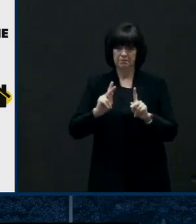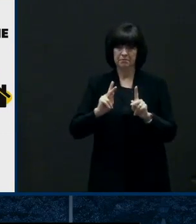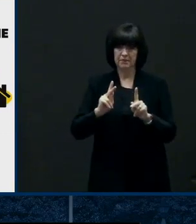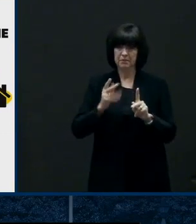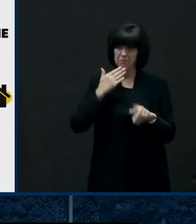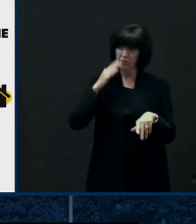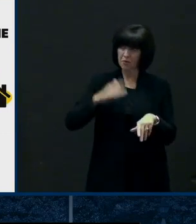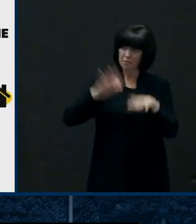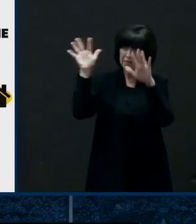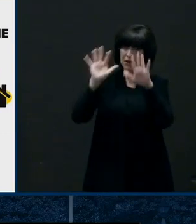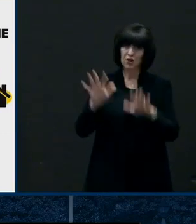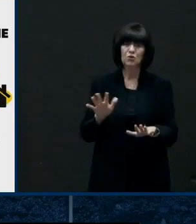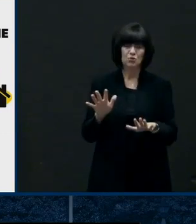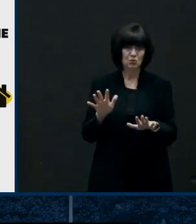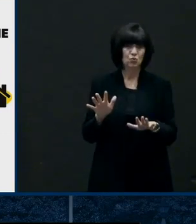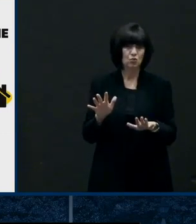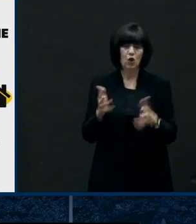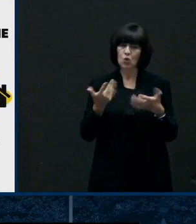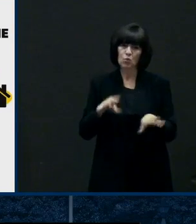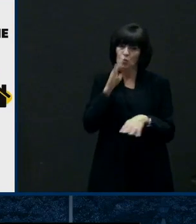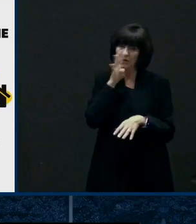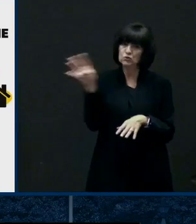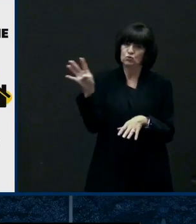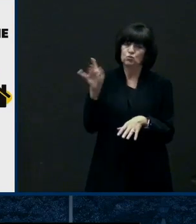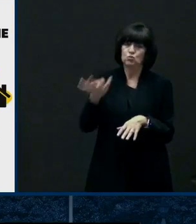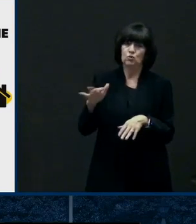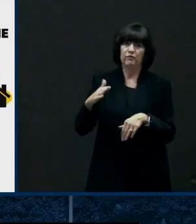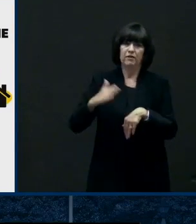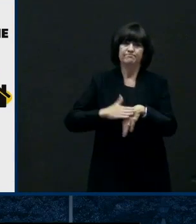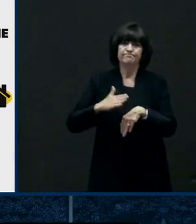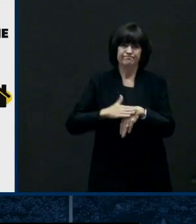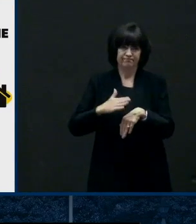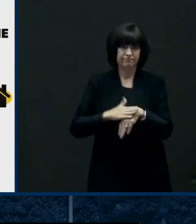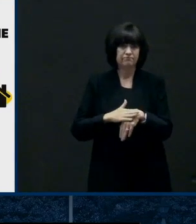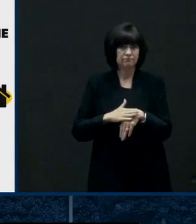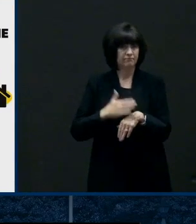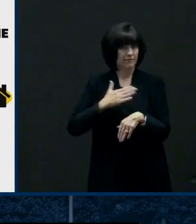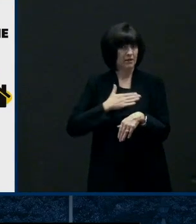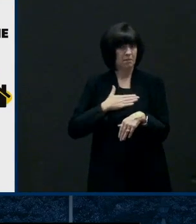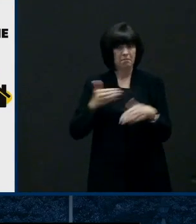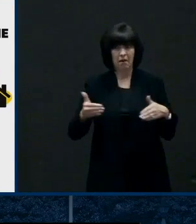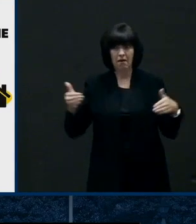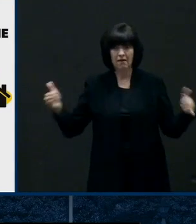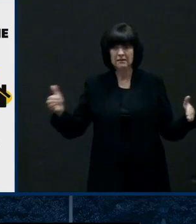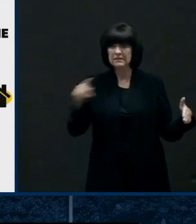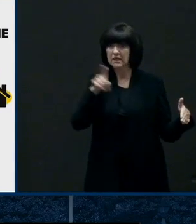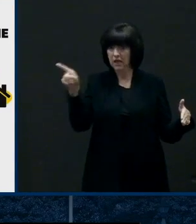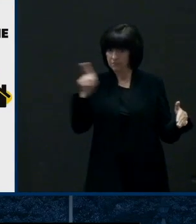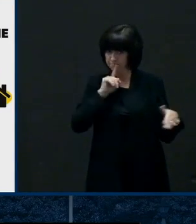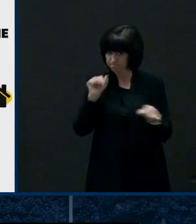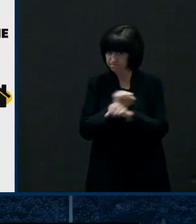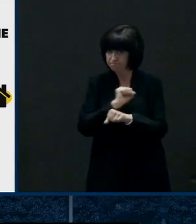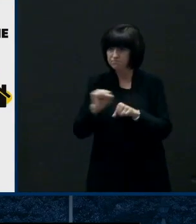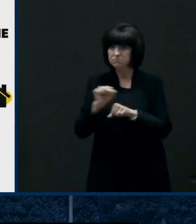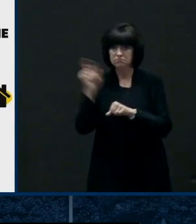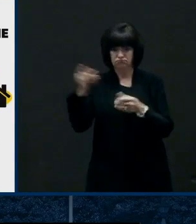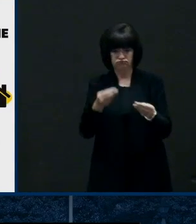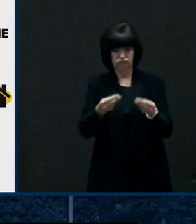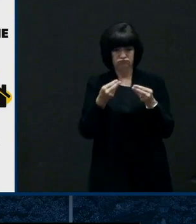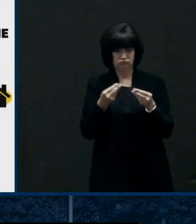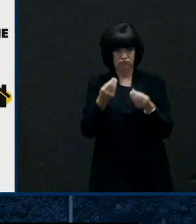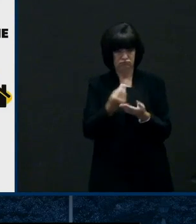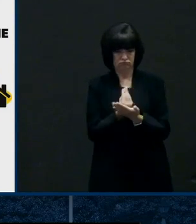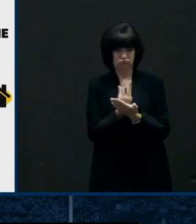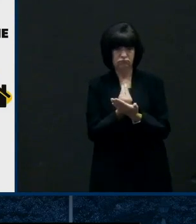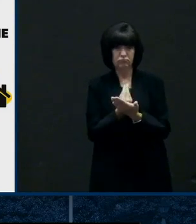of my neighbors there in the neighborhood I live in in Wilmington that got into the basement as they got the warning and was the